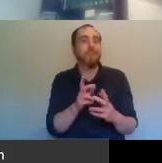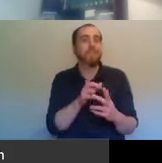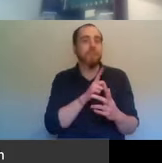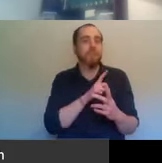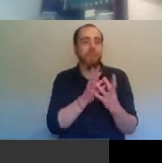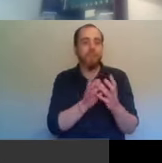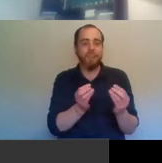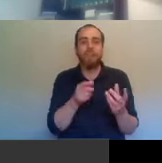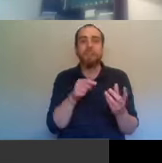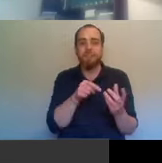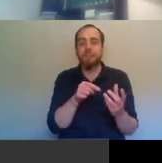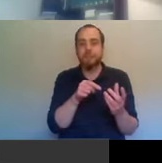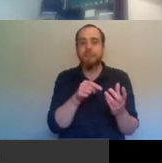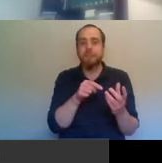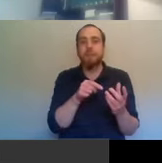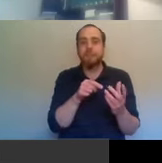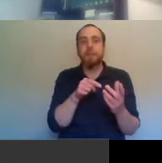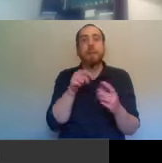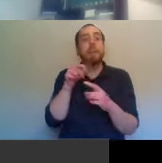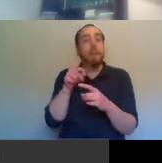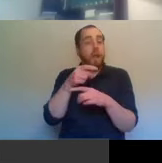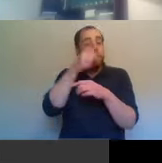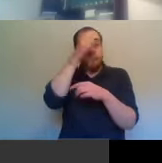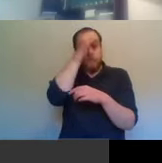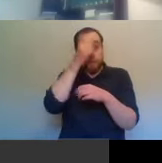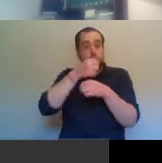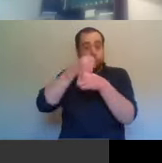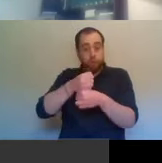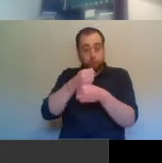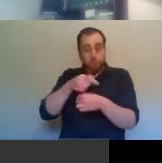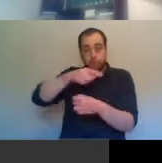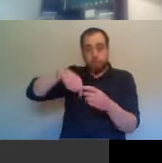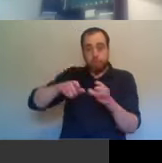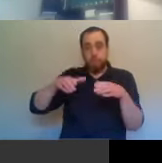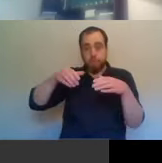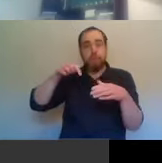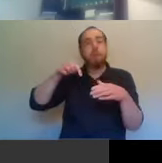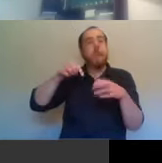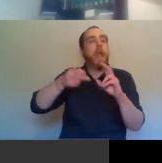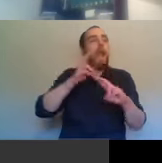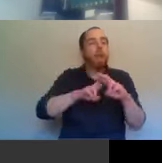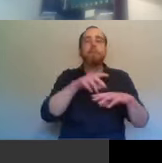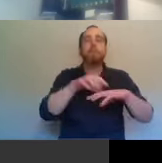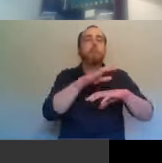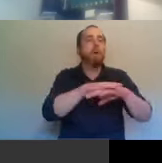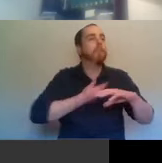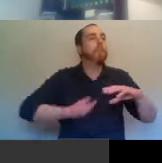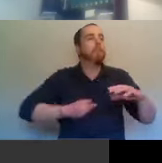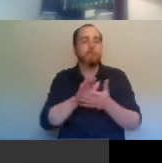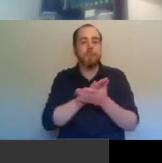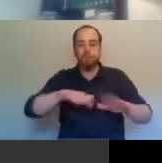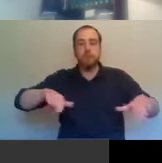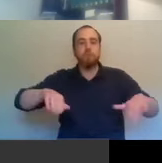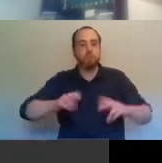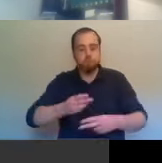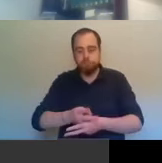doctrine of, you know, the Catholic church saying, if you've married, uh, if you've married a Protestant, you had to bring up the children of the Catholic, in fact, carried out there.